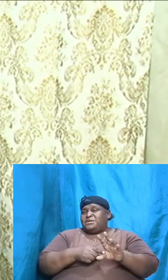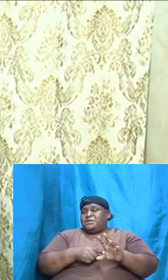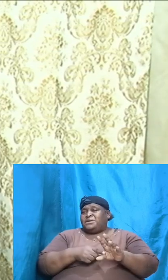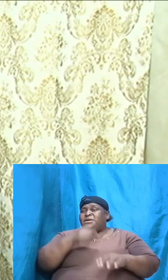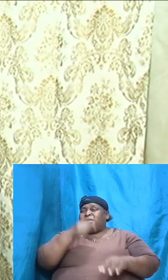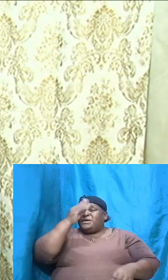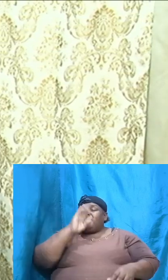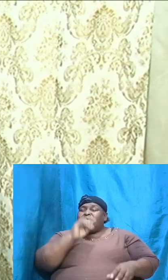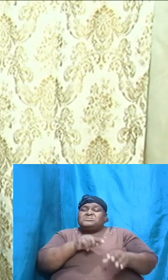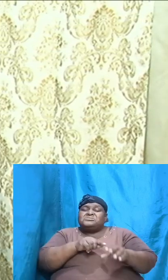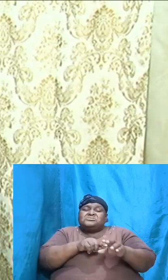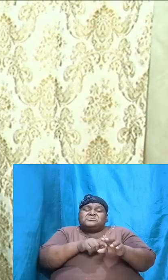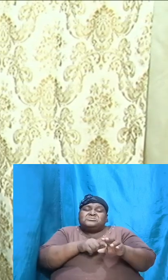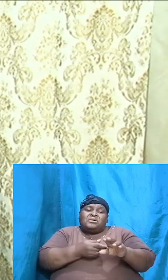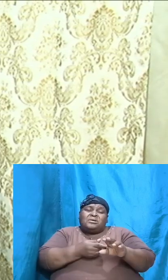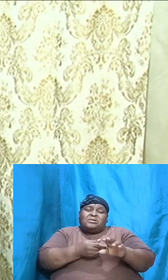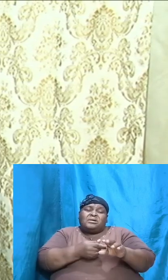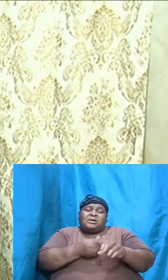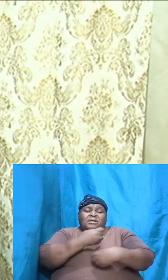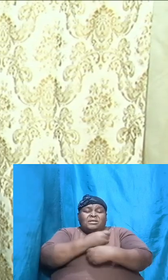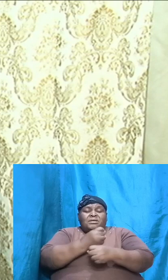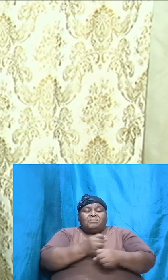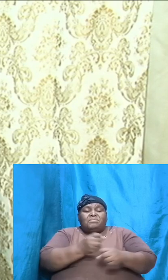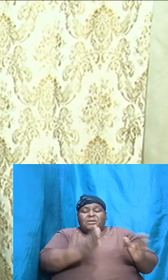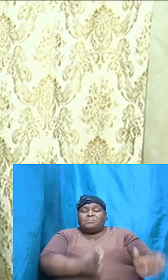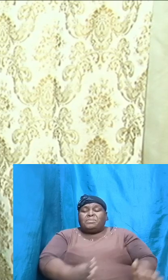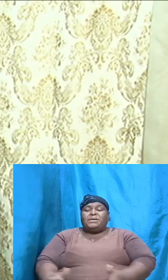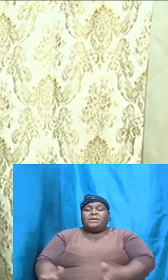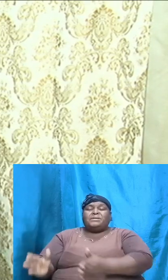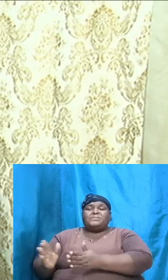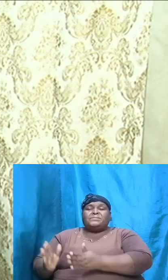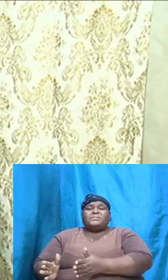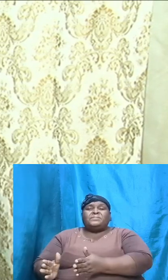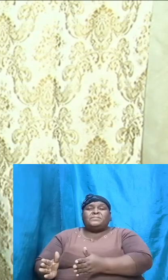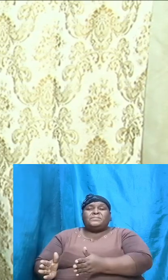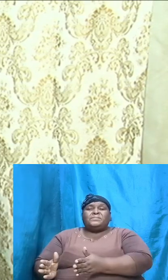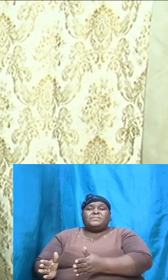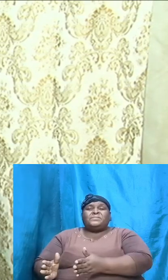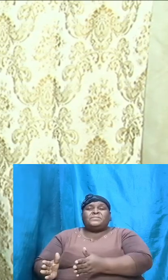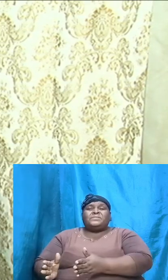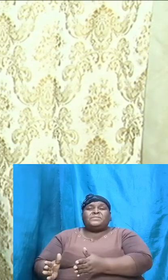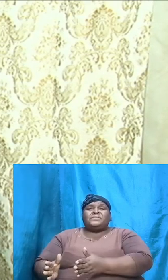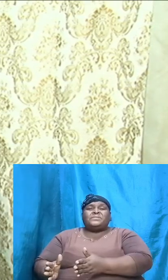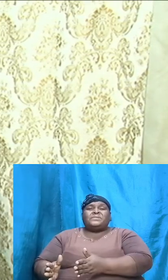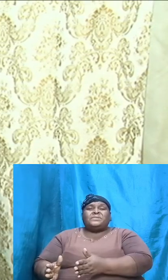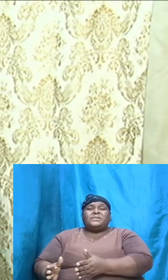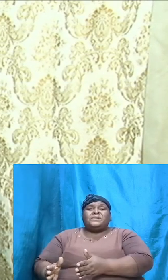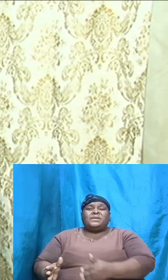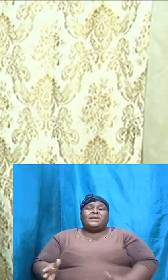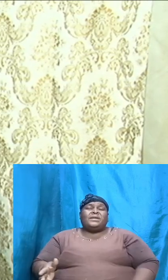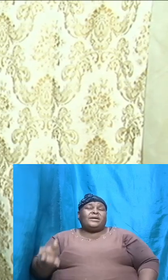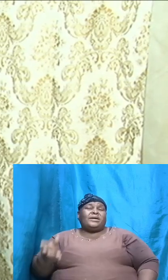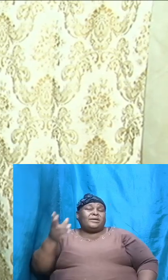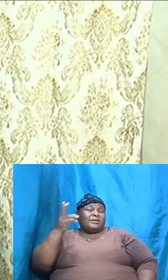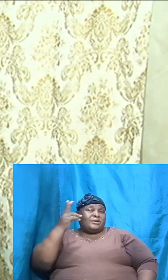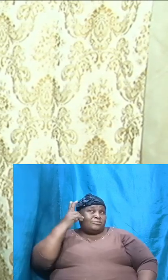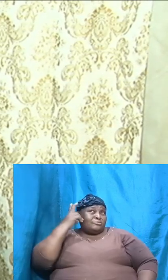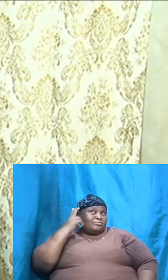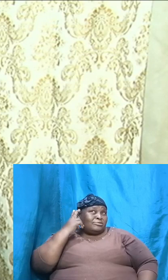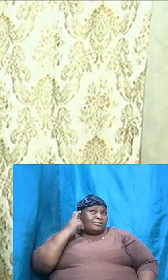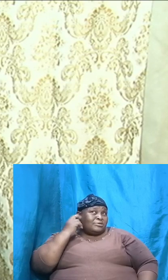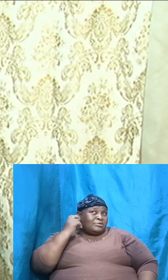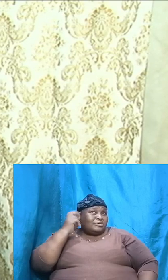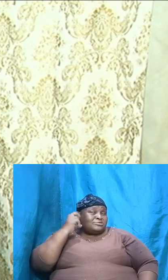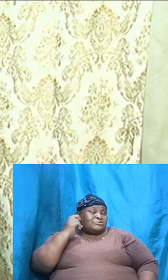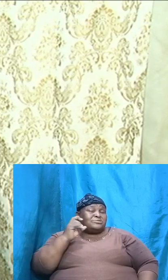started and he made plans and listen to how God manifests his glory. And